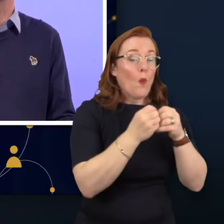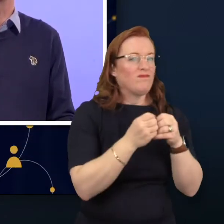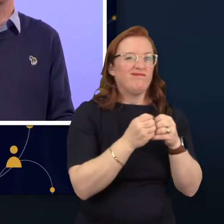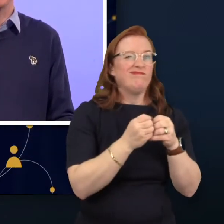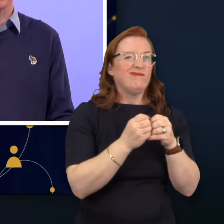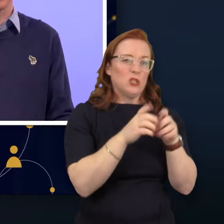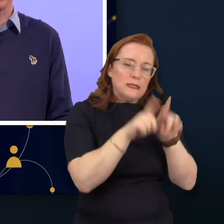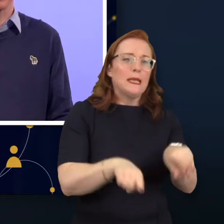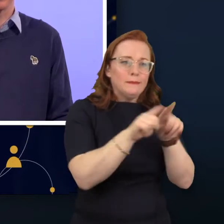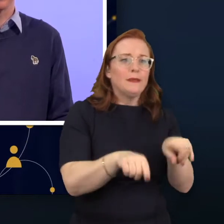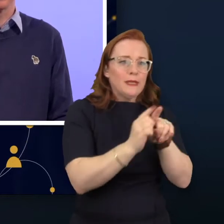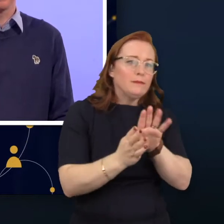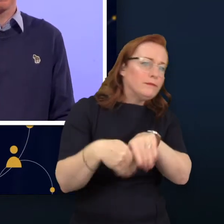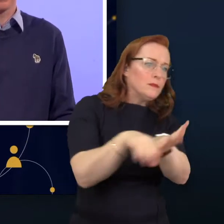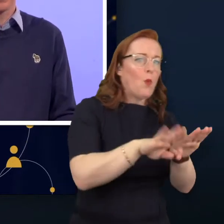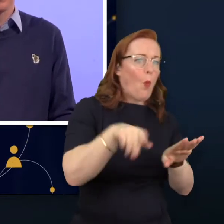or making improvements.